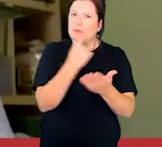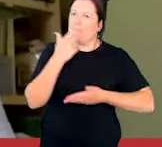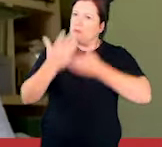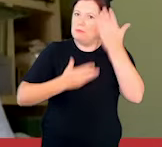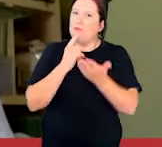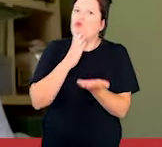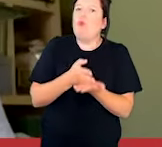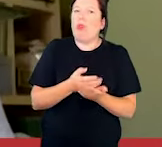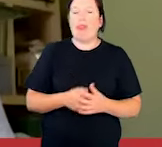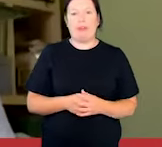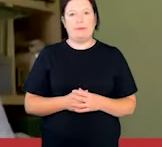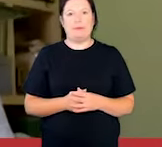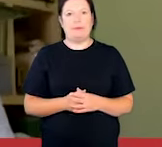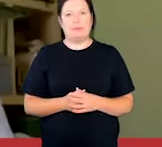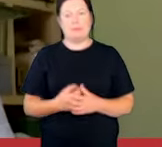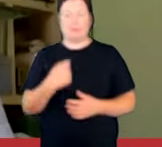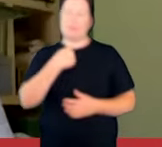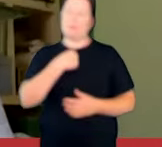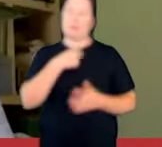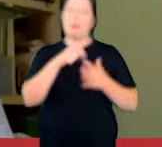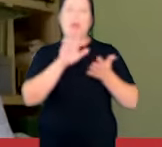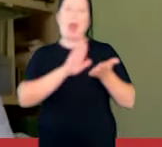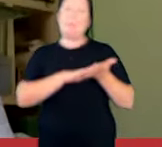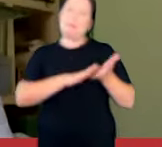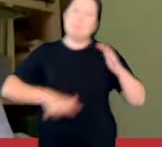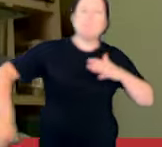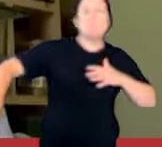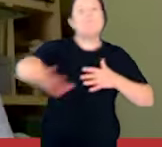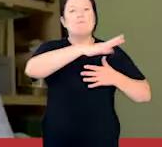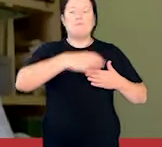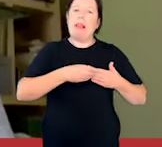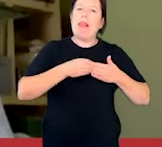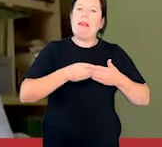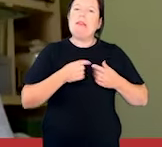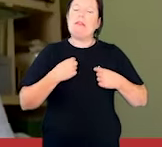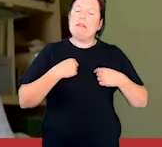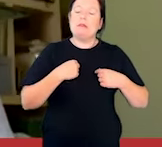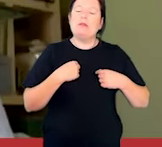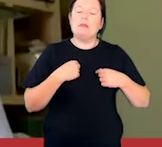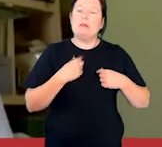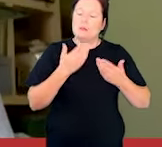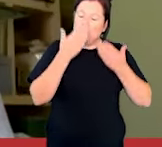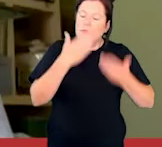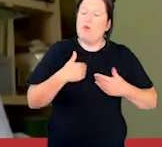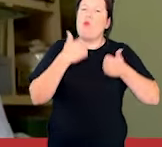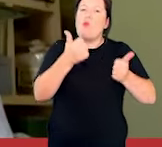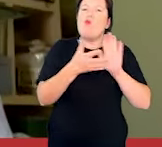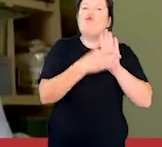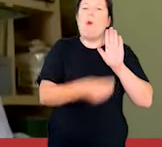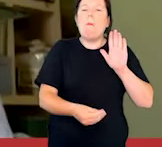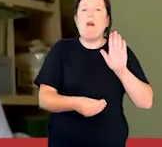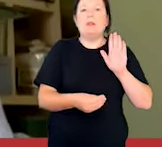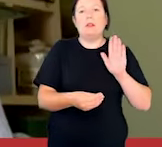As father to this great nation, I want to lead by example. I am full of gratitude